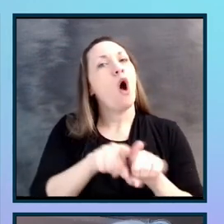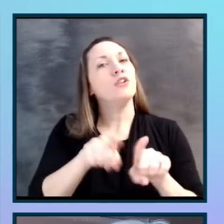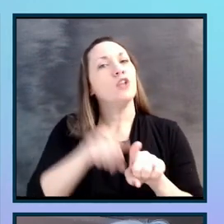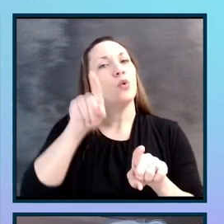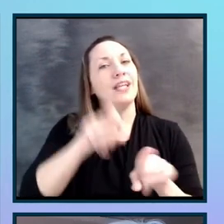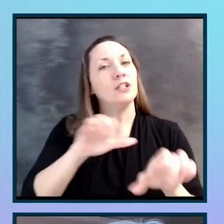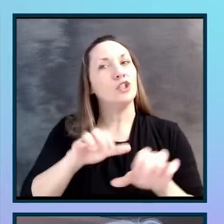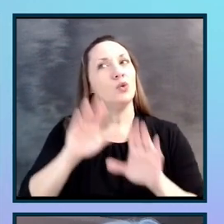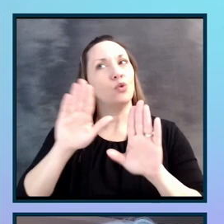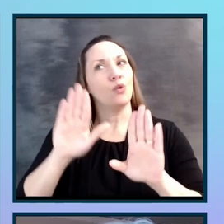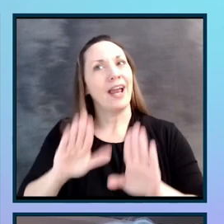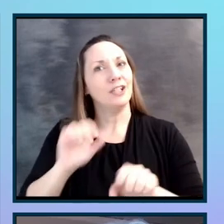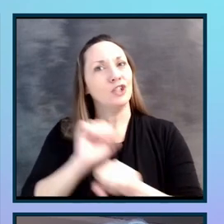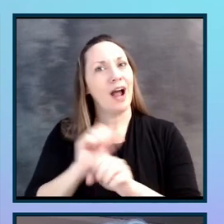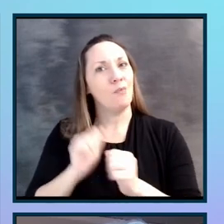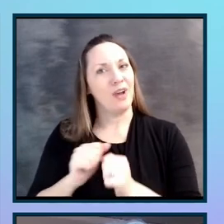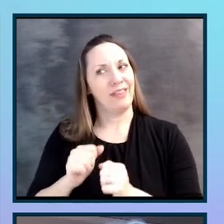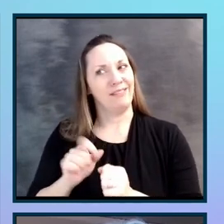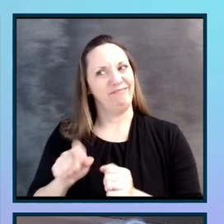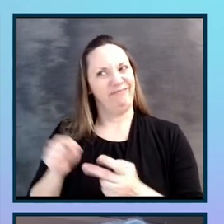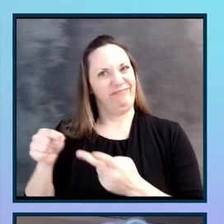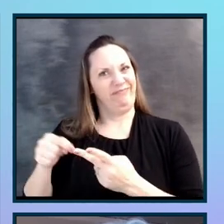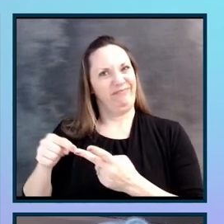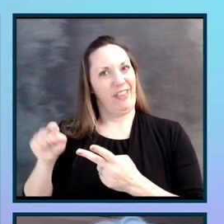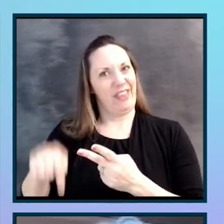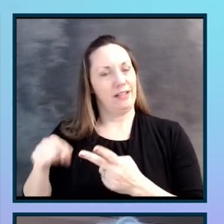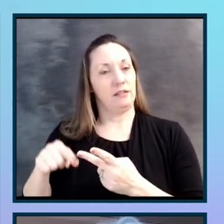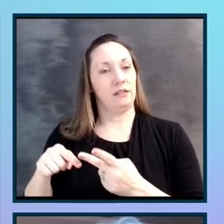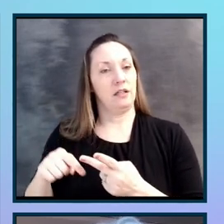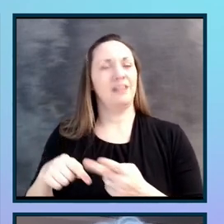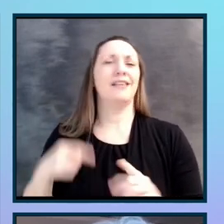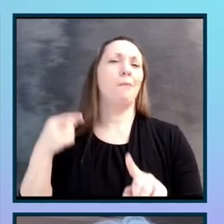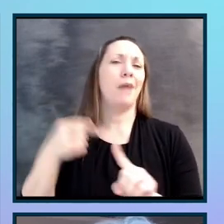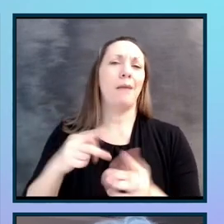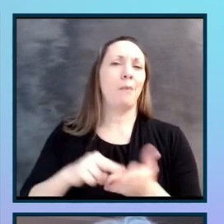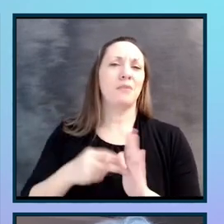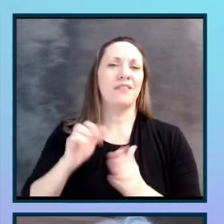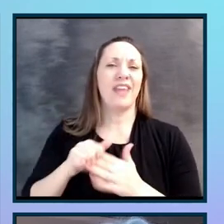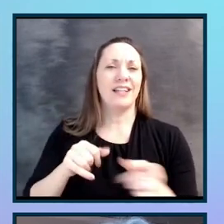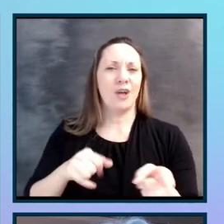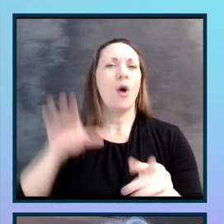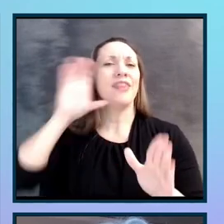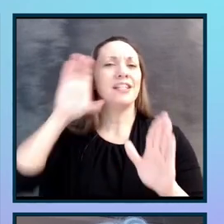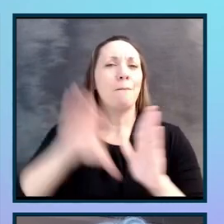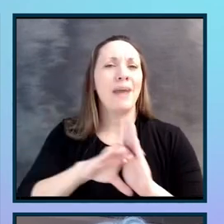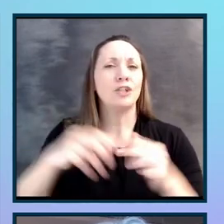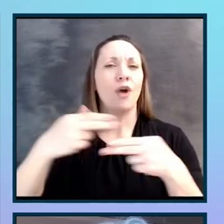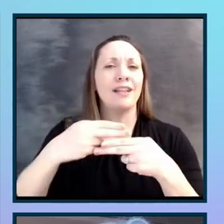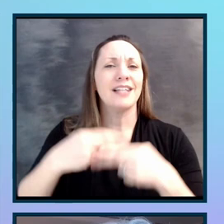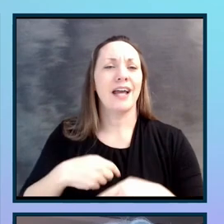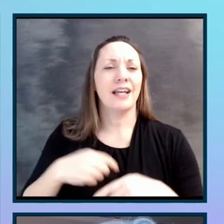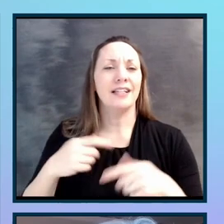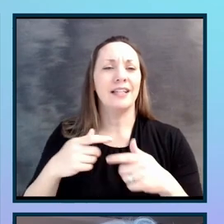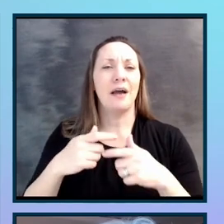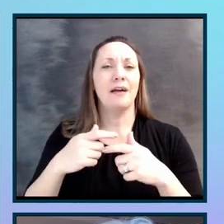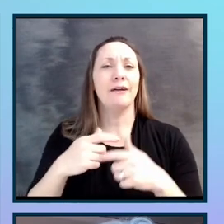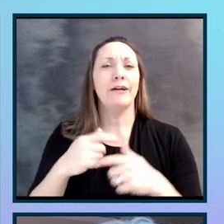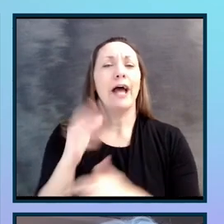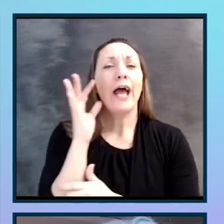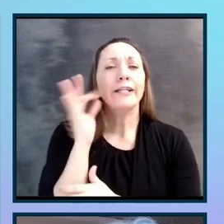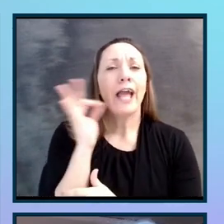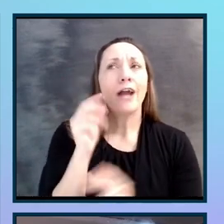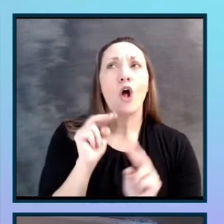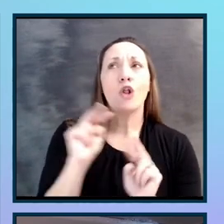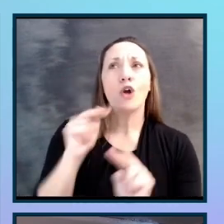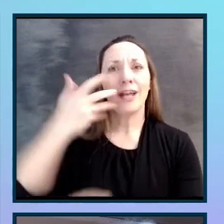kind of takeaway on that is this picture, which is a picture of a cat looking at a lion and I titled the slide,